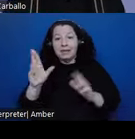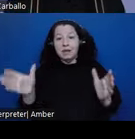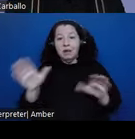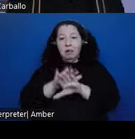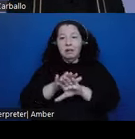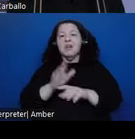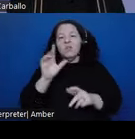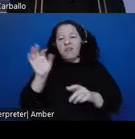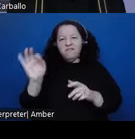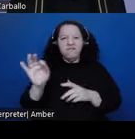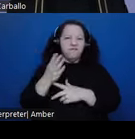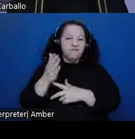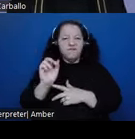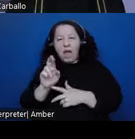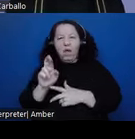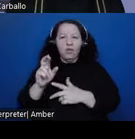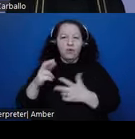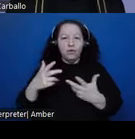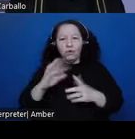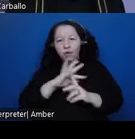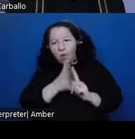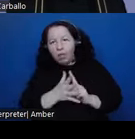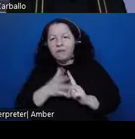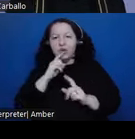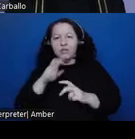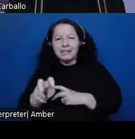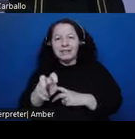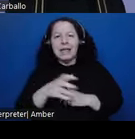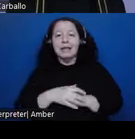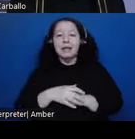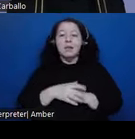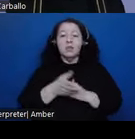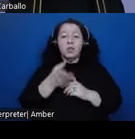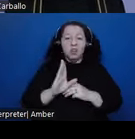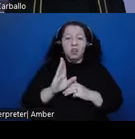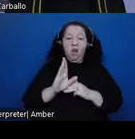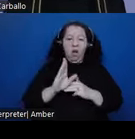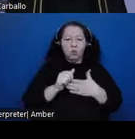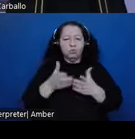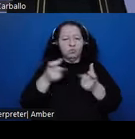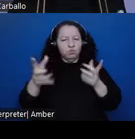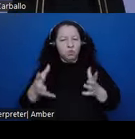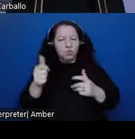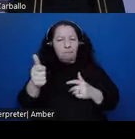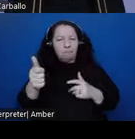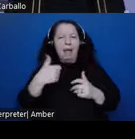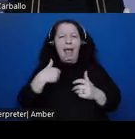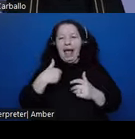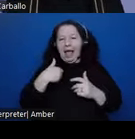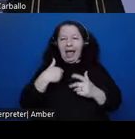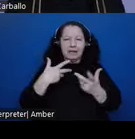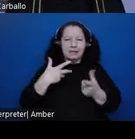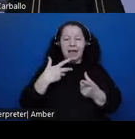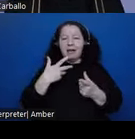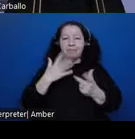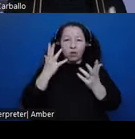and rulership. Where Tezcatlipoca is this, he has this obsidian mirror that is almost used for